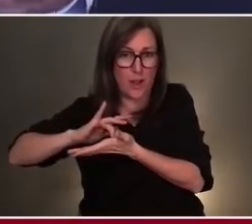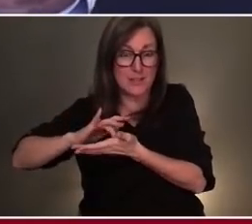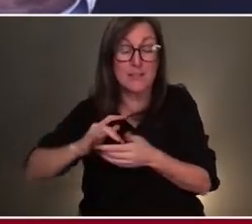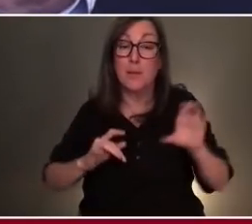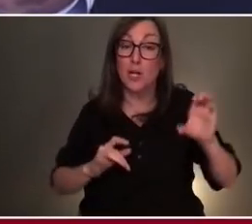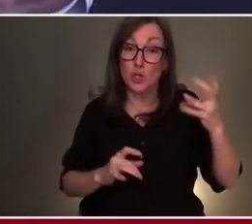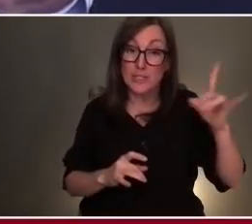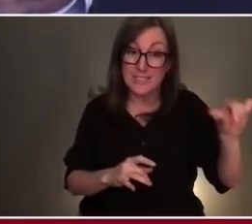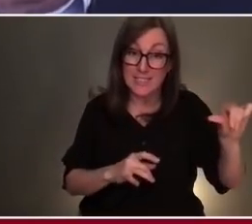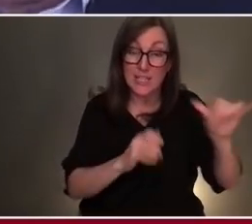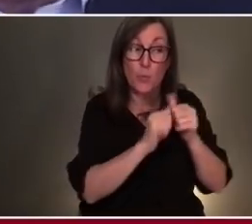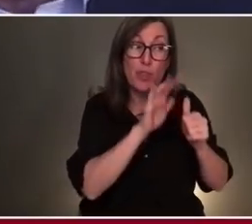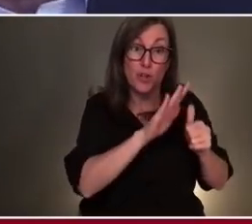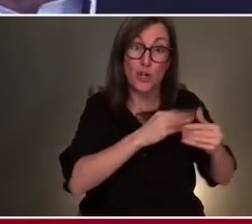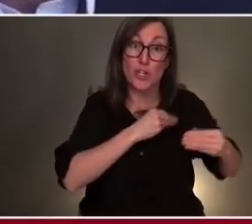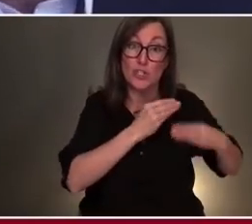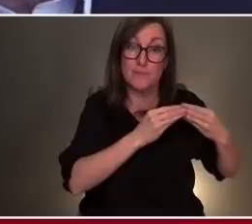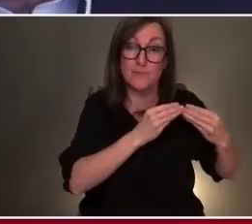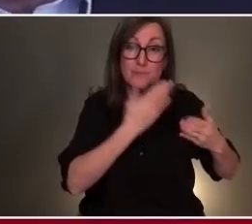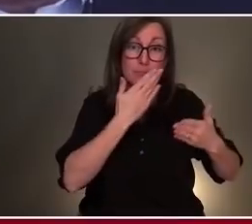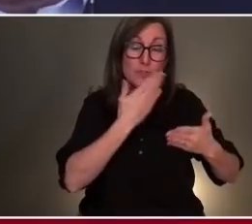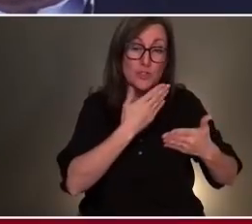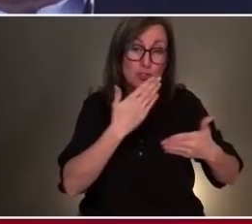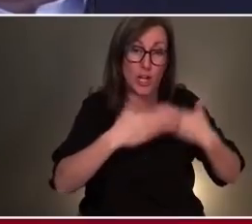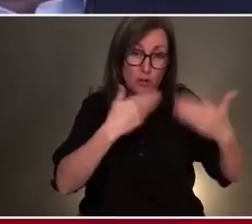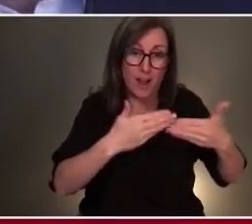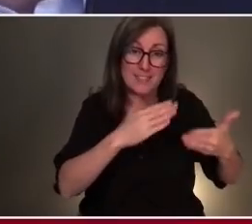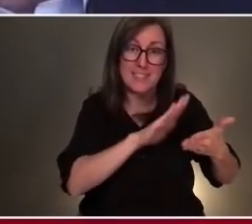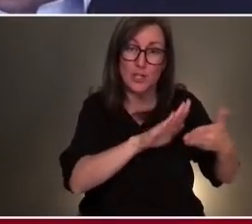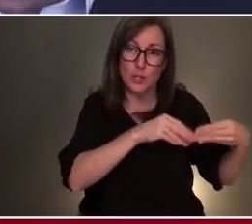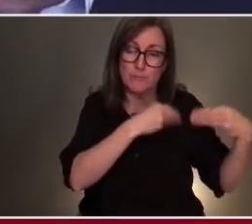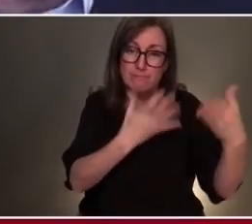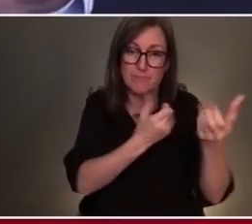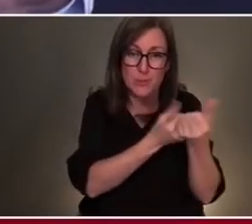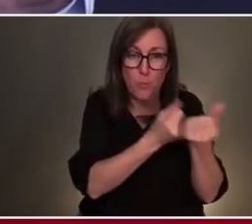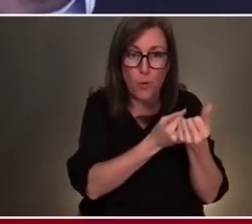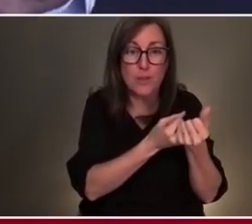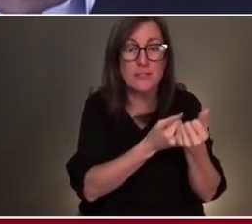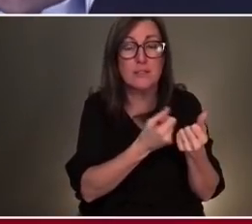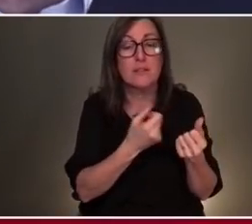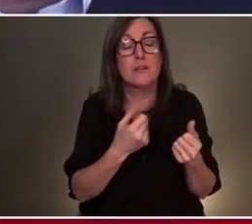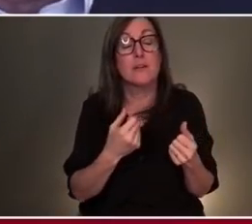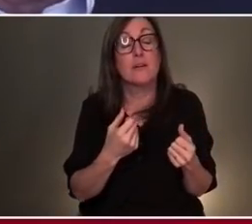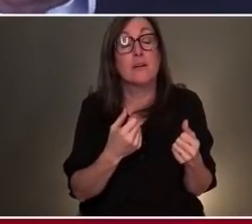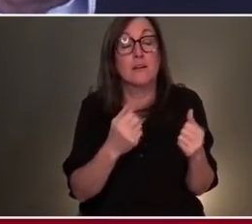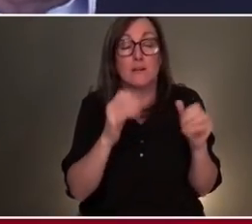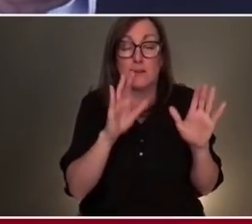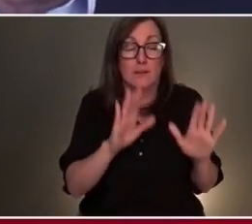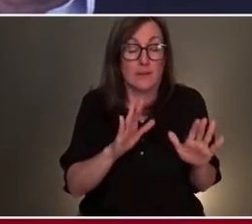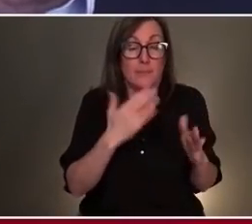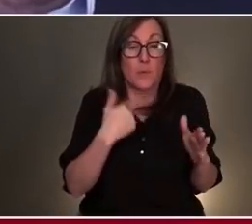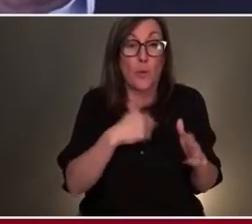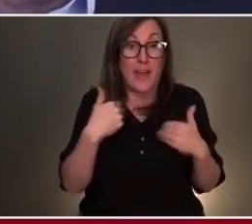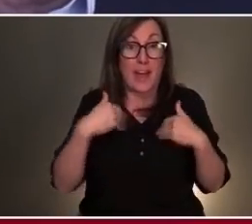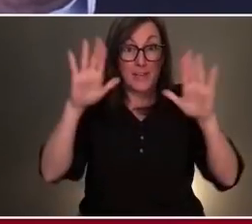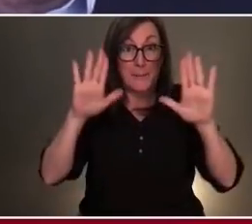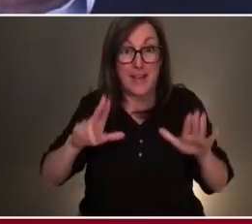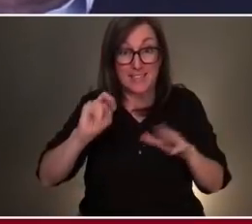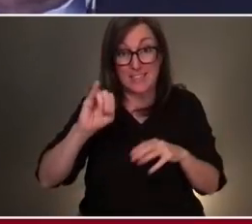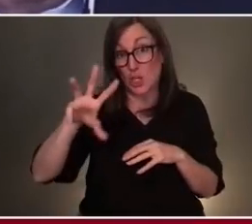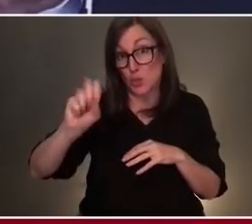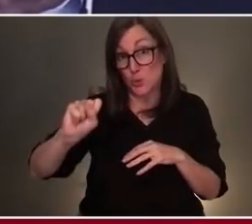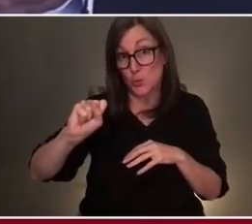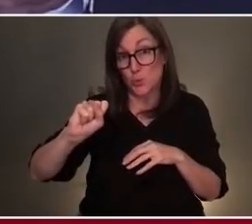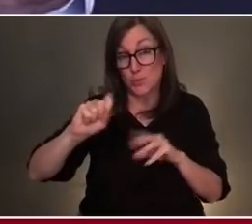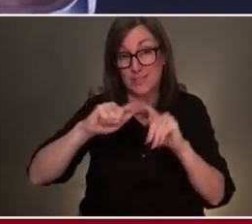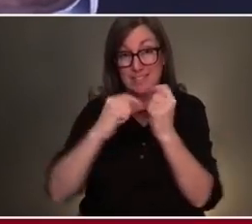support, we wouldn't be able to do that work. And our news team, we have an amazing group of news teams. You know, we